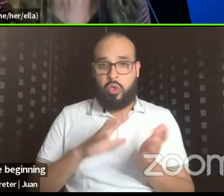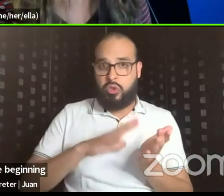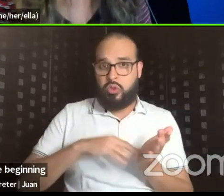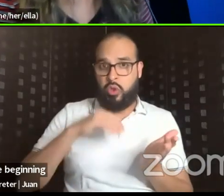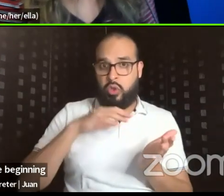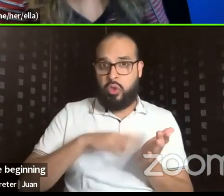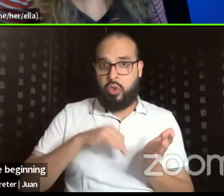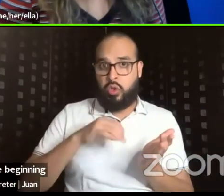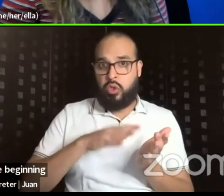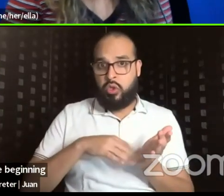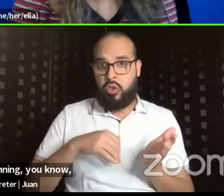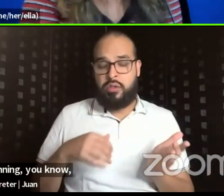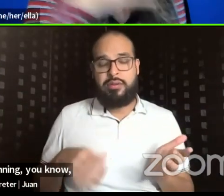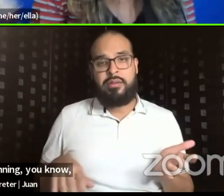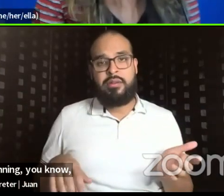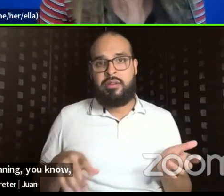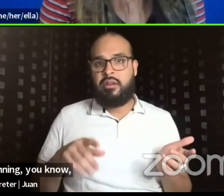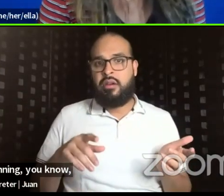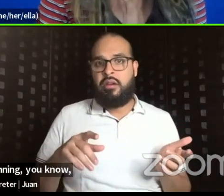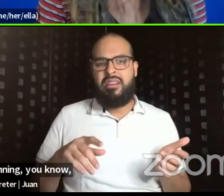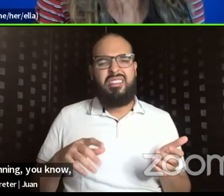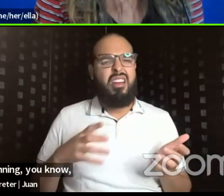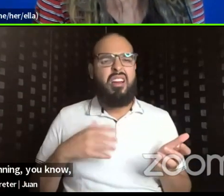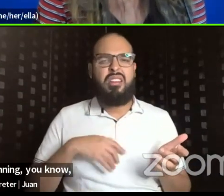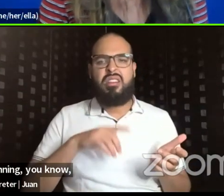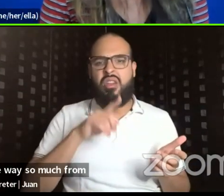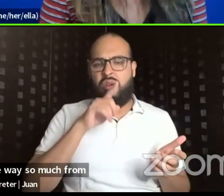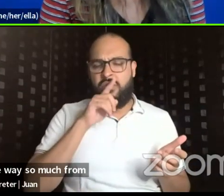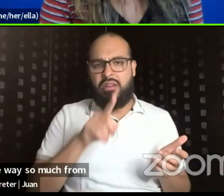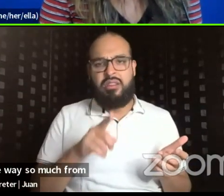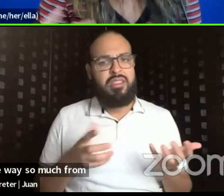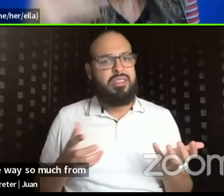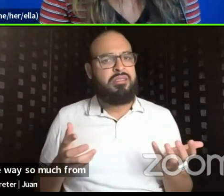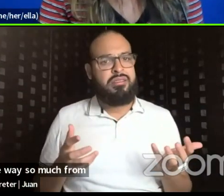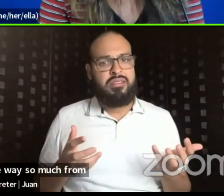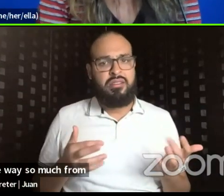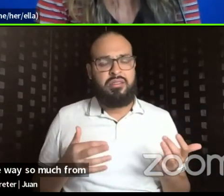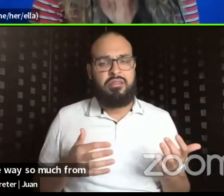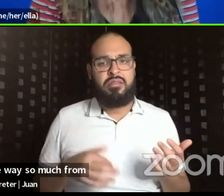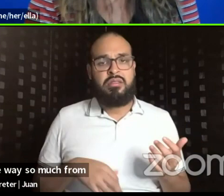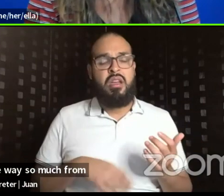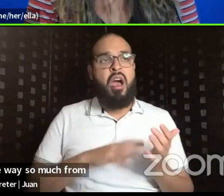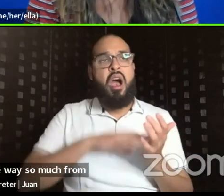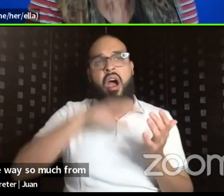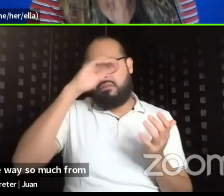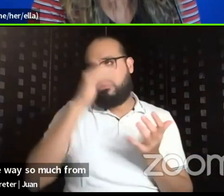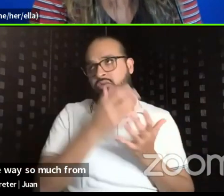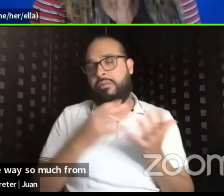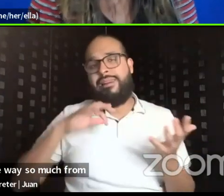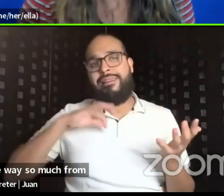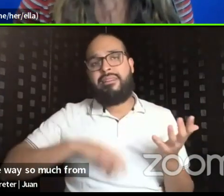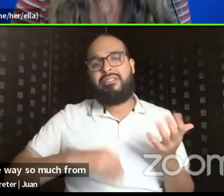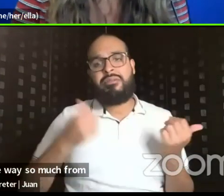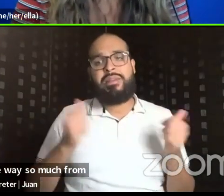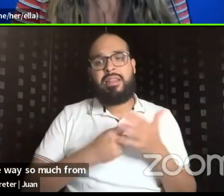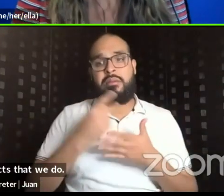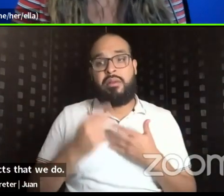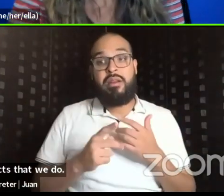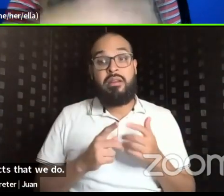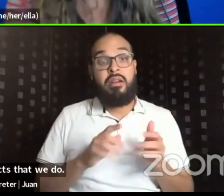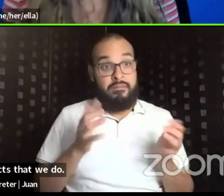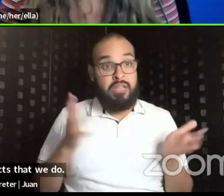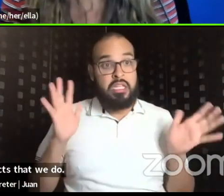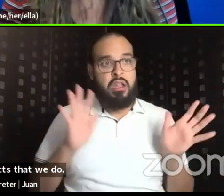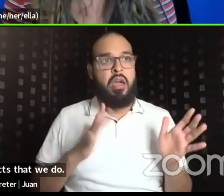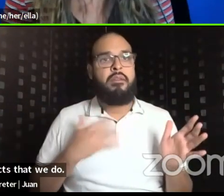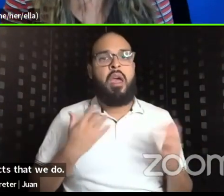you know, they, they take away so much from the experience of any, any projects that we do, and then they get inspired and